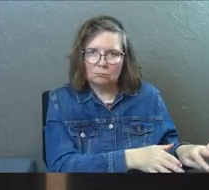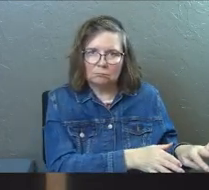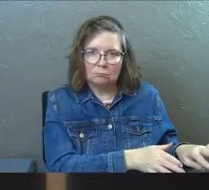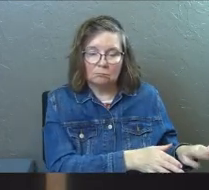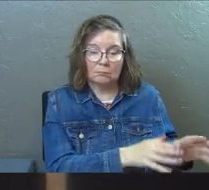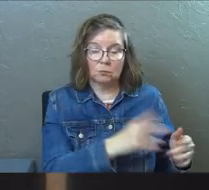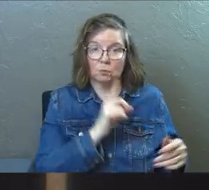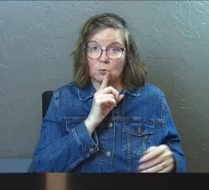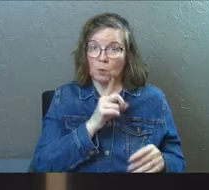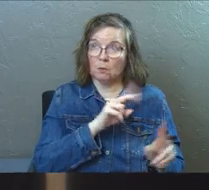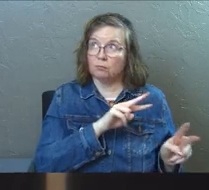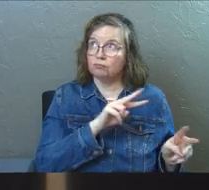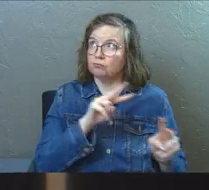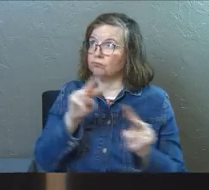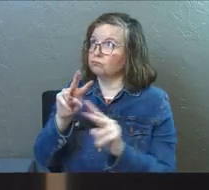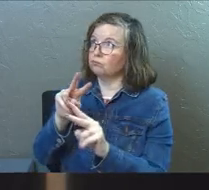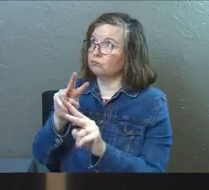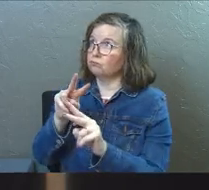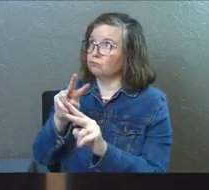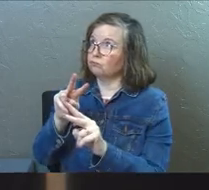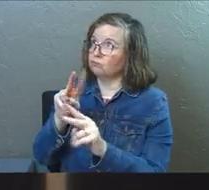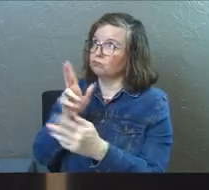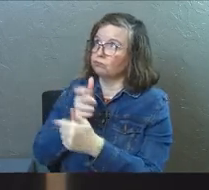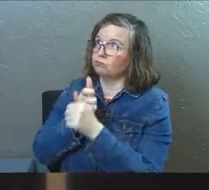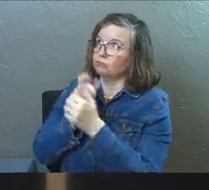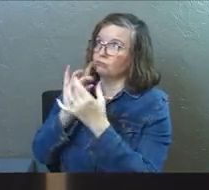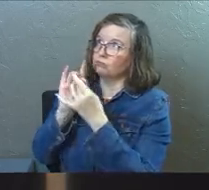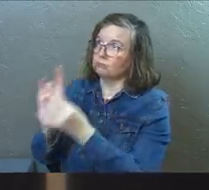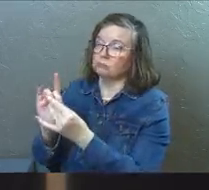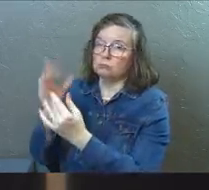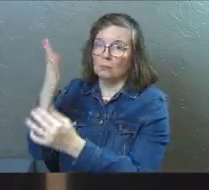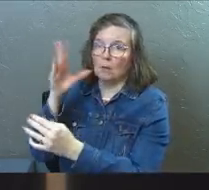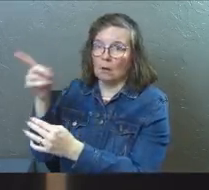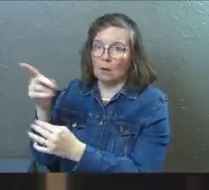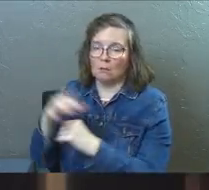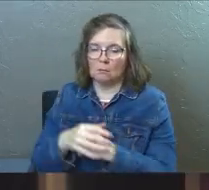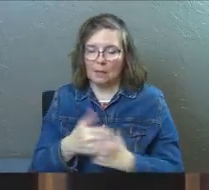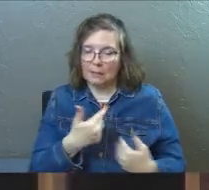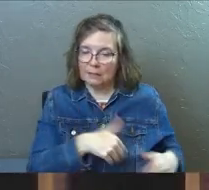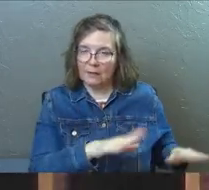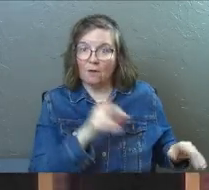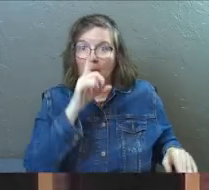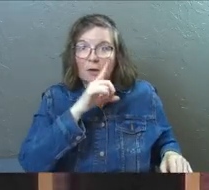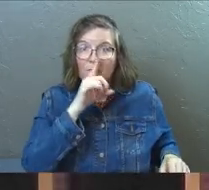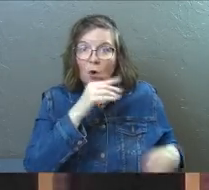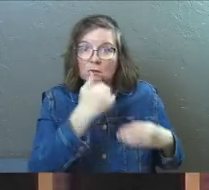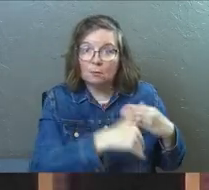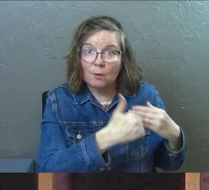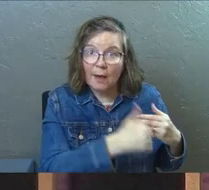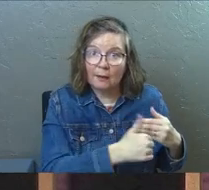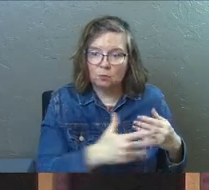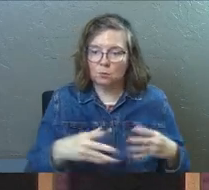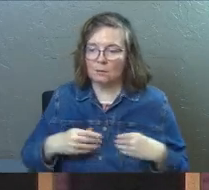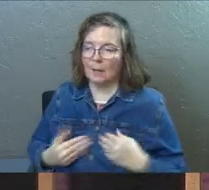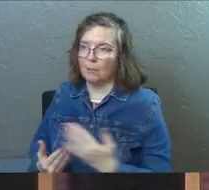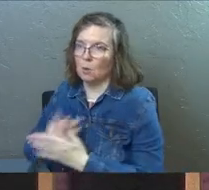have to turn and you're going to have to renounce false bread before you can actually embrace the real bread.